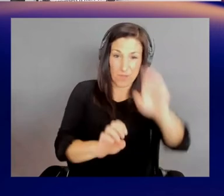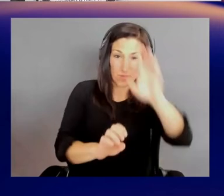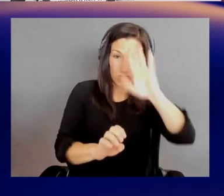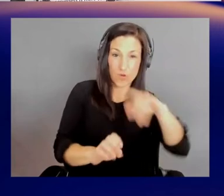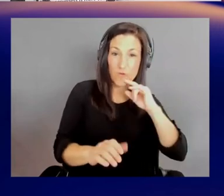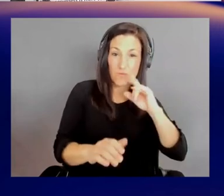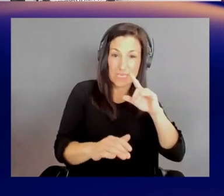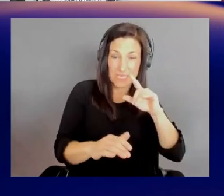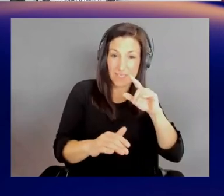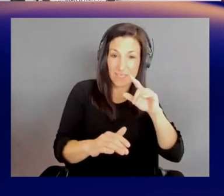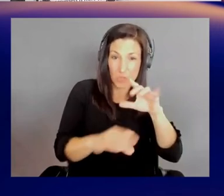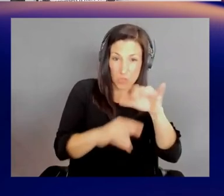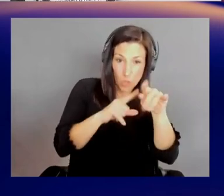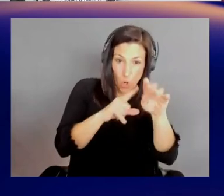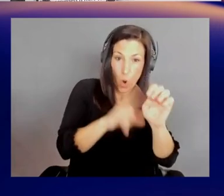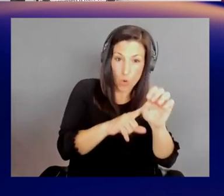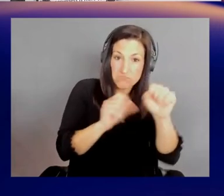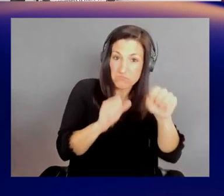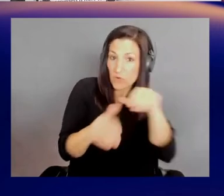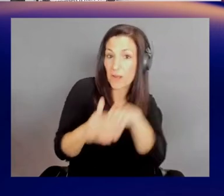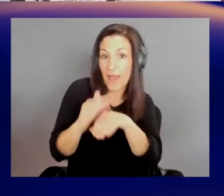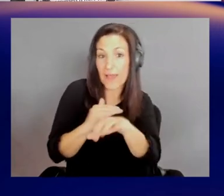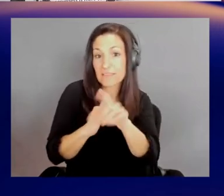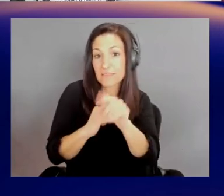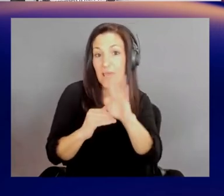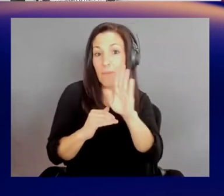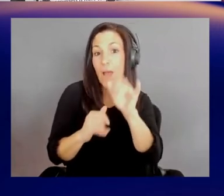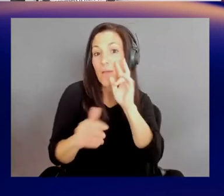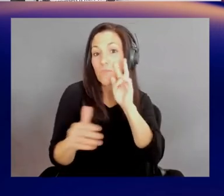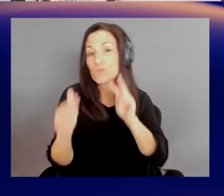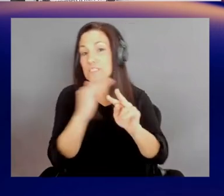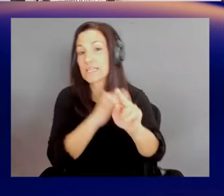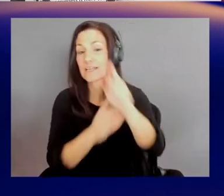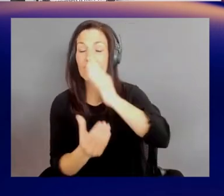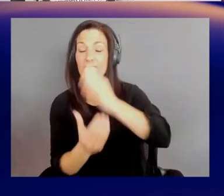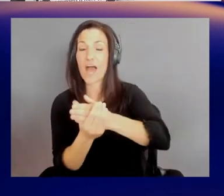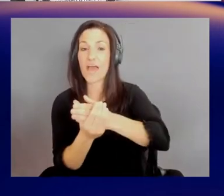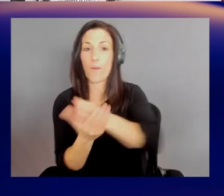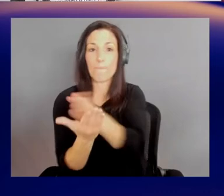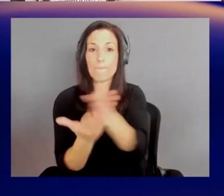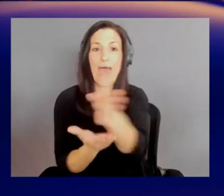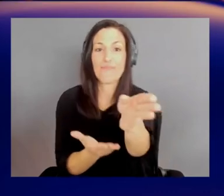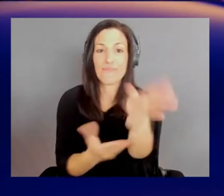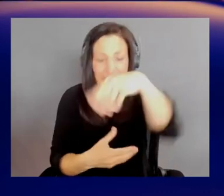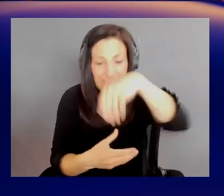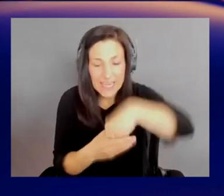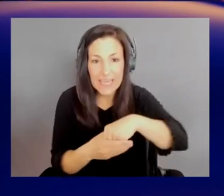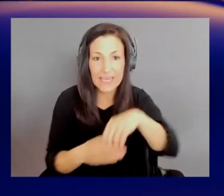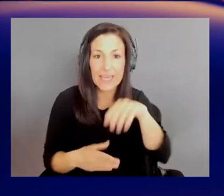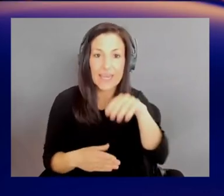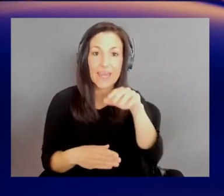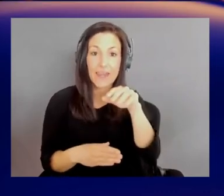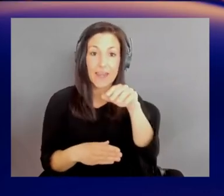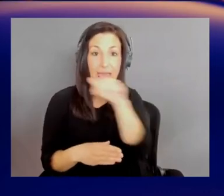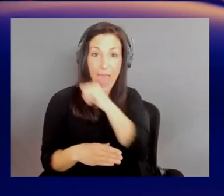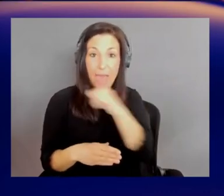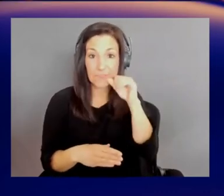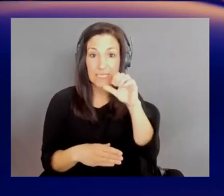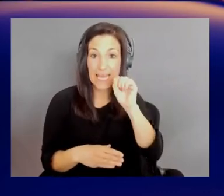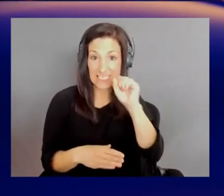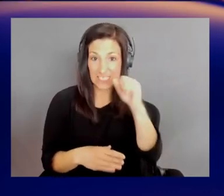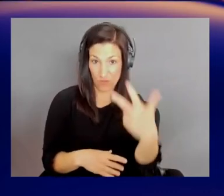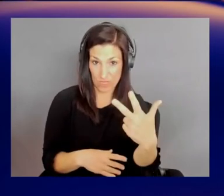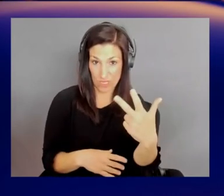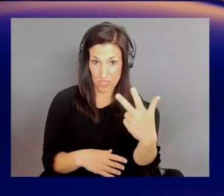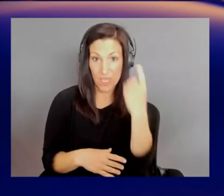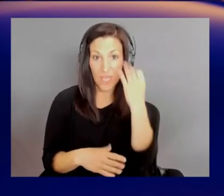access it just by predicting the file path in Amazon S3. And you can do that just by, if you scroll down a